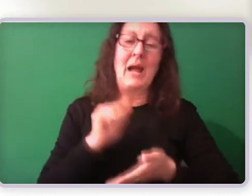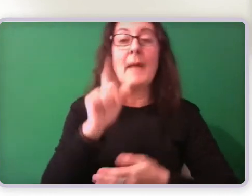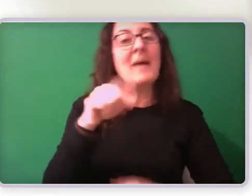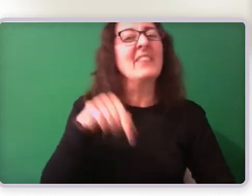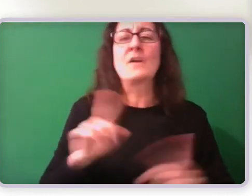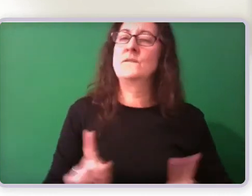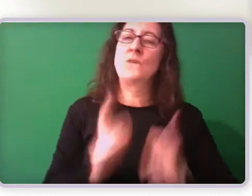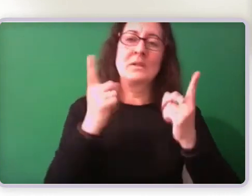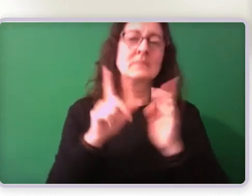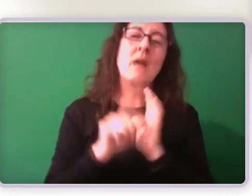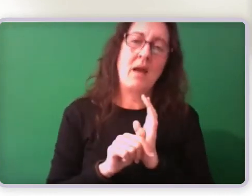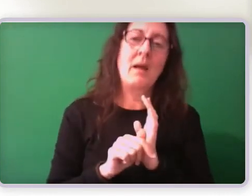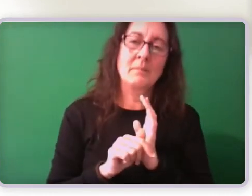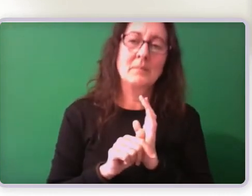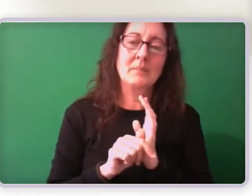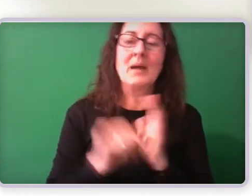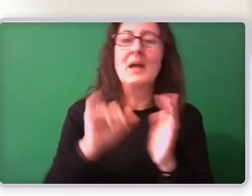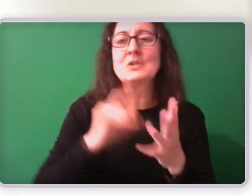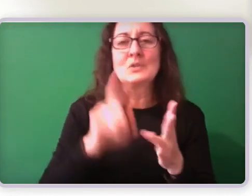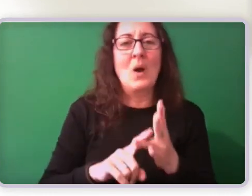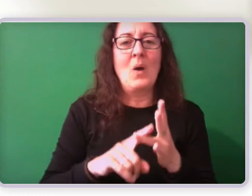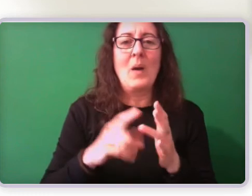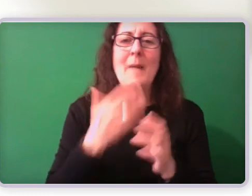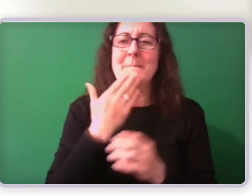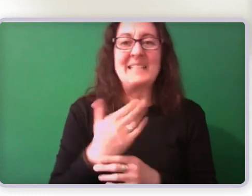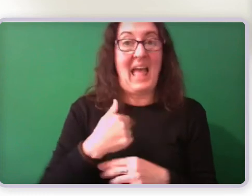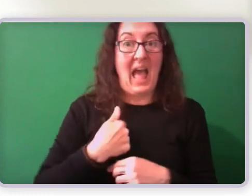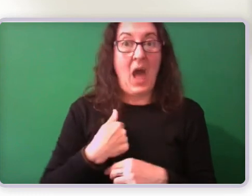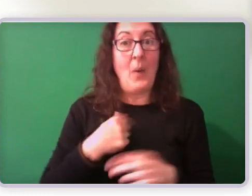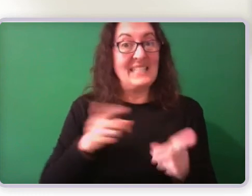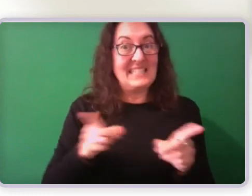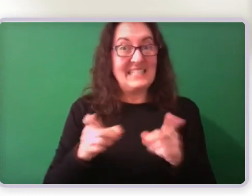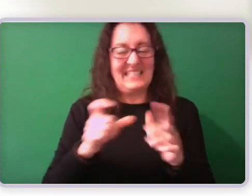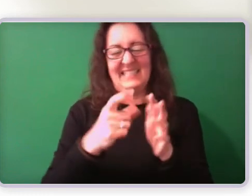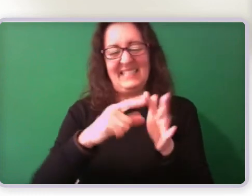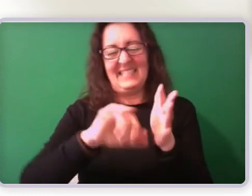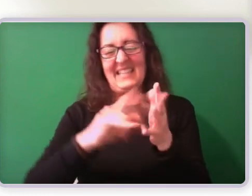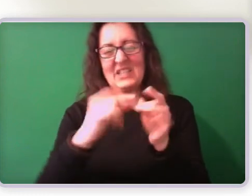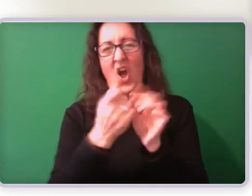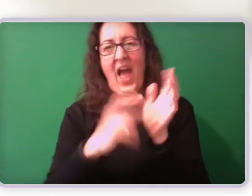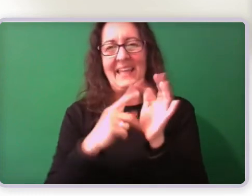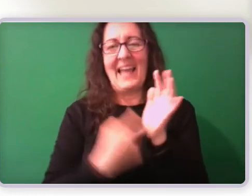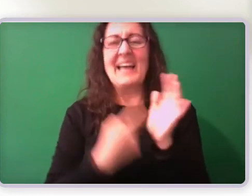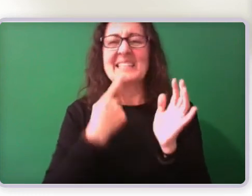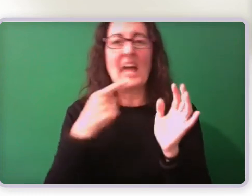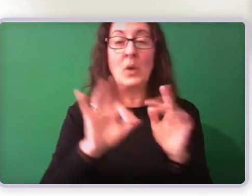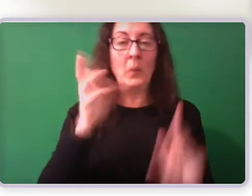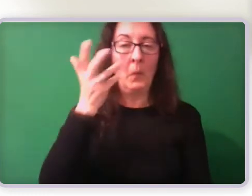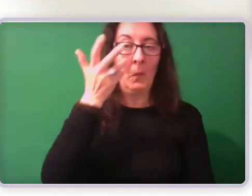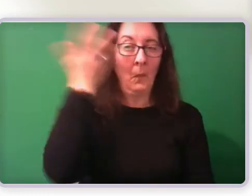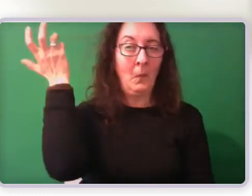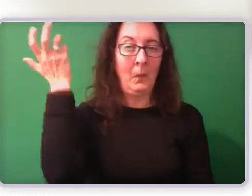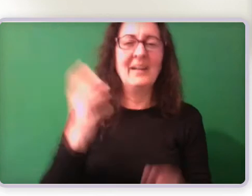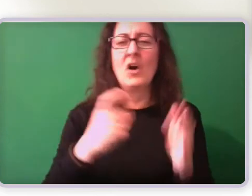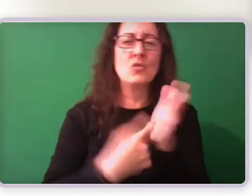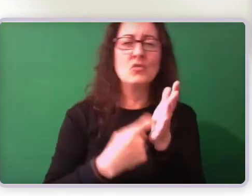So it doesn't, it's not, as our designer said, it's not the Rolls Royce. It's the Mazda, the